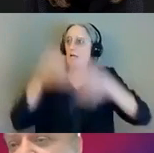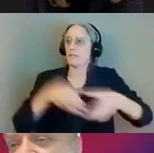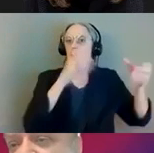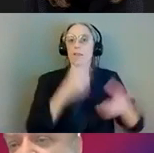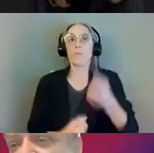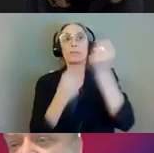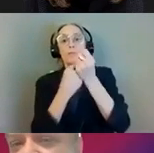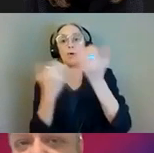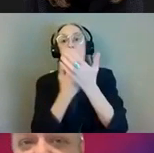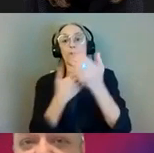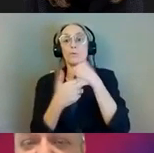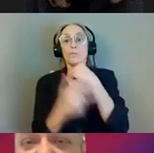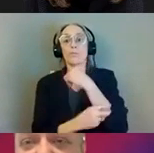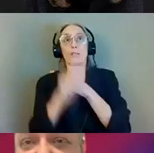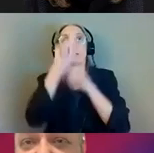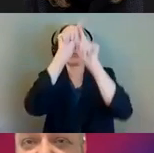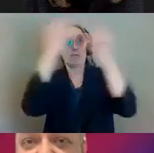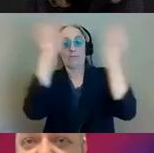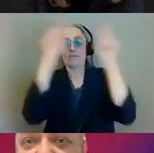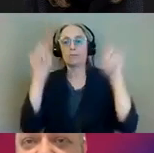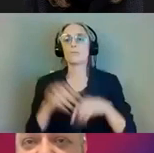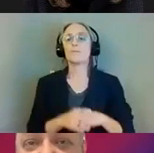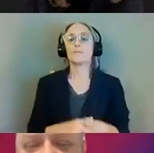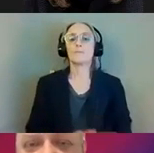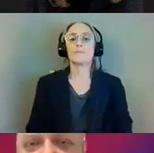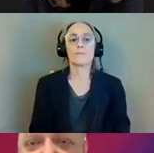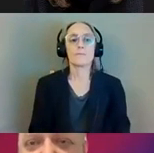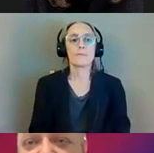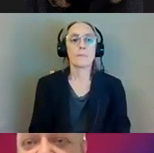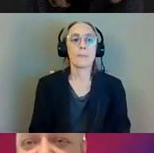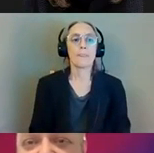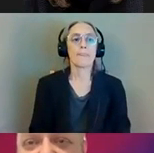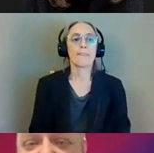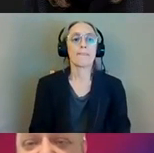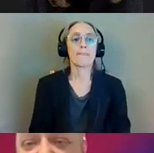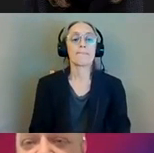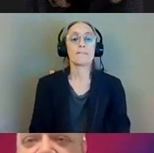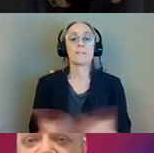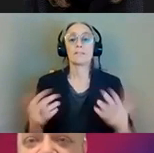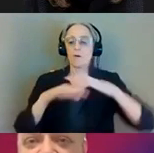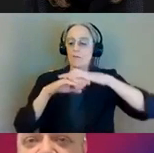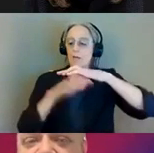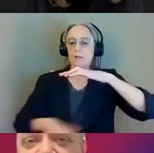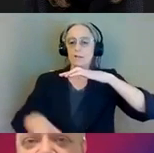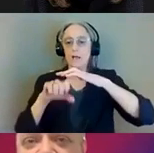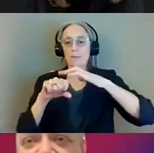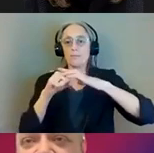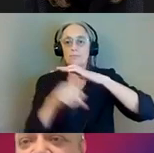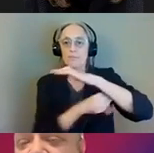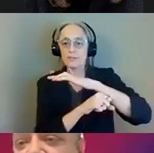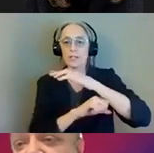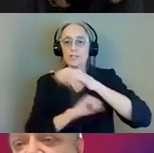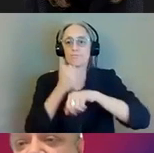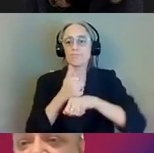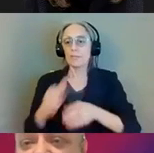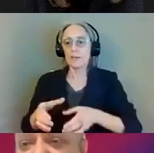next slide once the substructure or the columns are complete we then